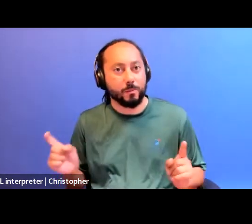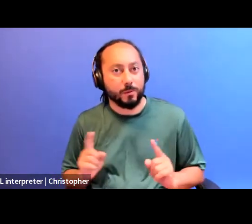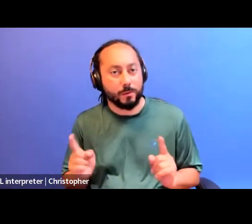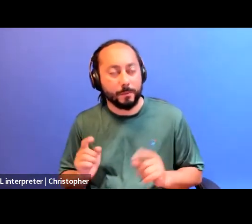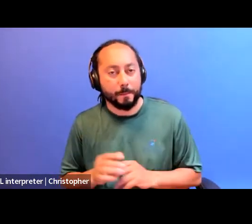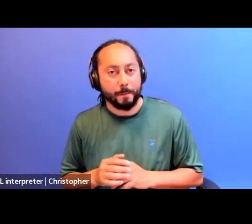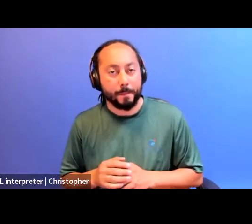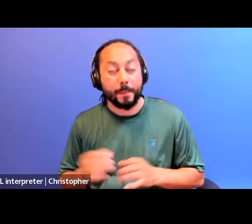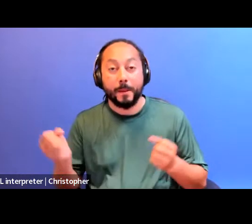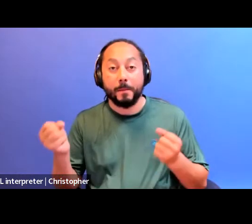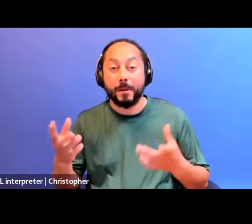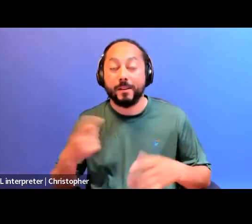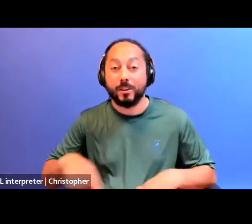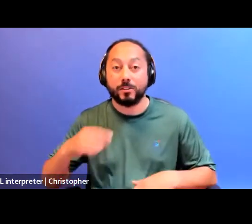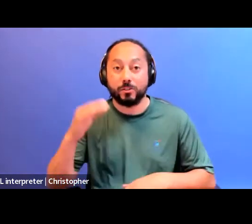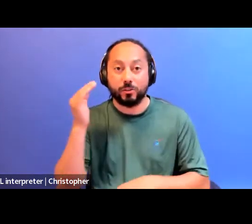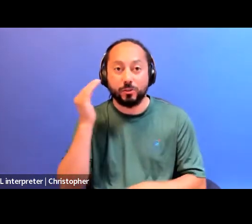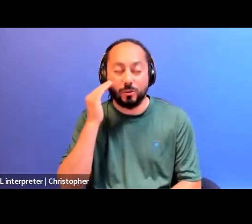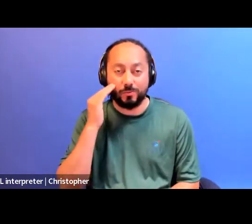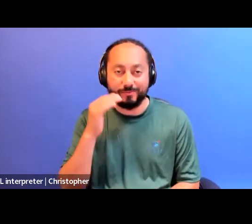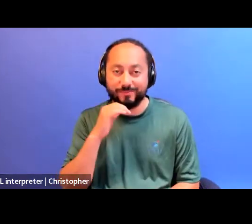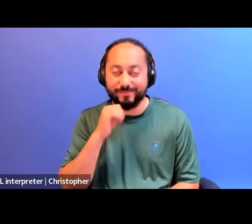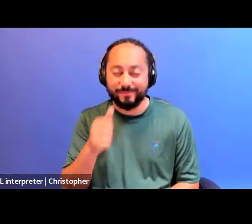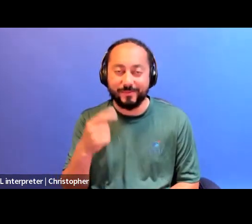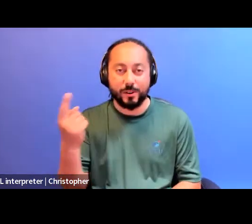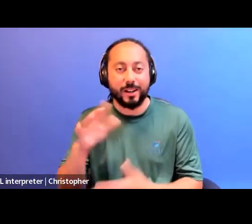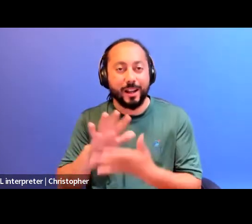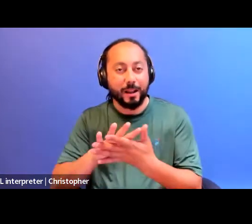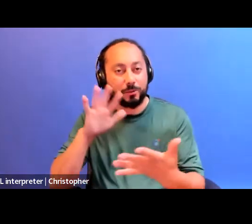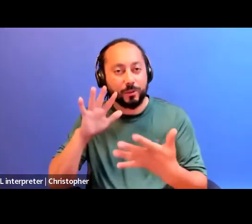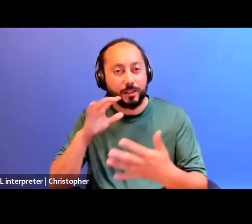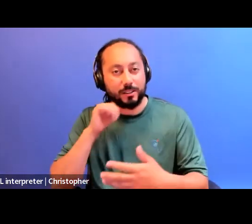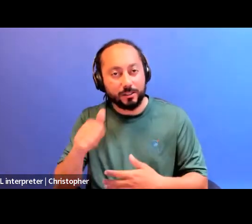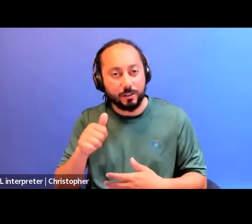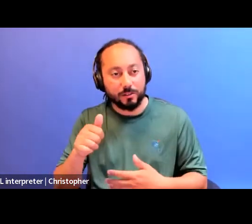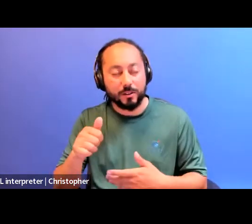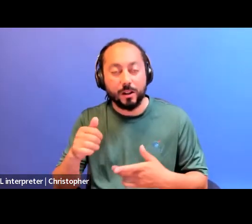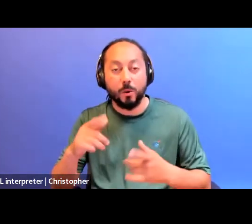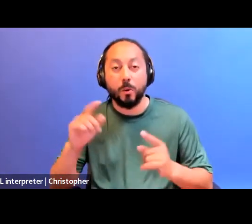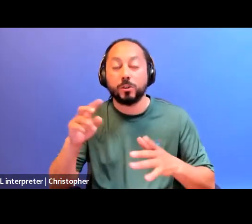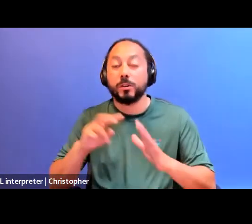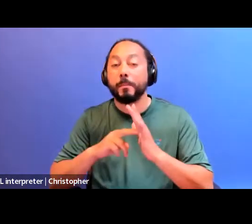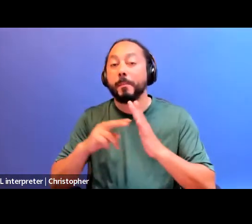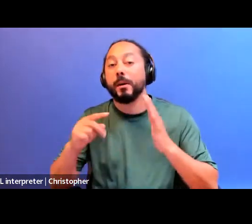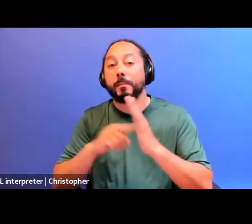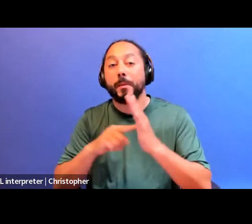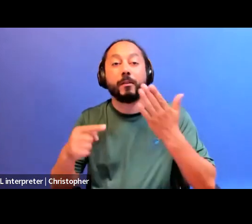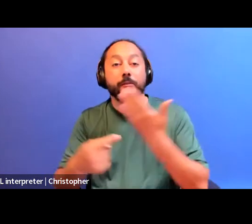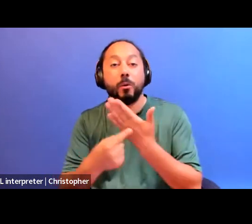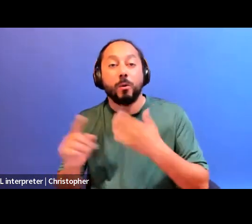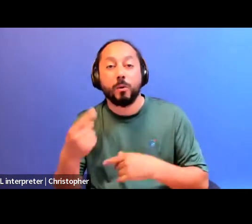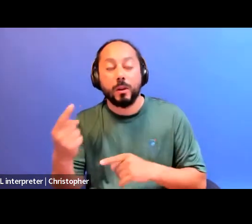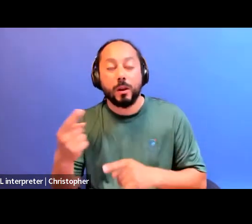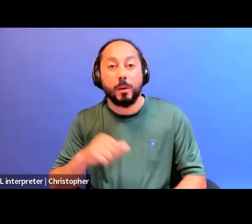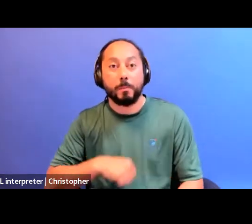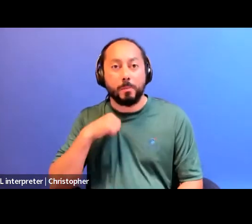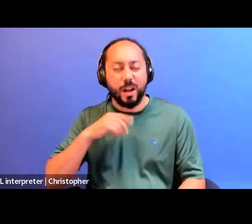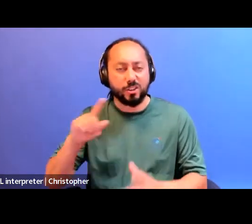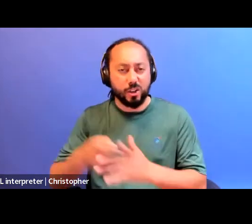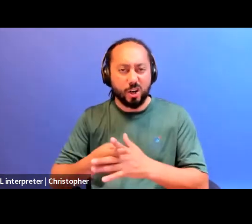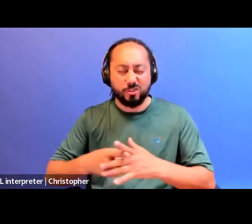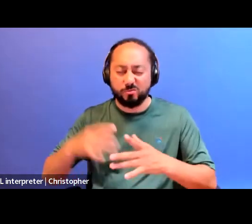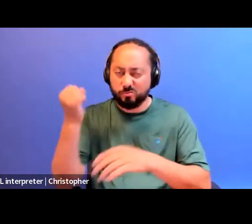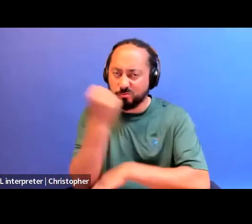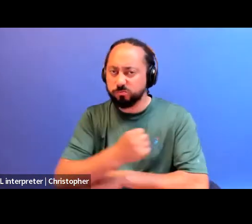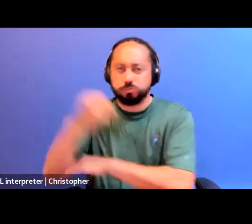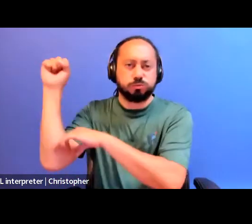many of us know that it's not abstract and it's not just a metaphor to say that pride began as a riot that pride began